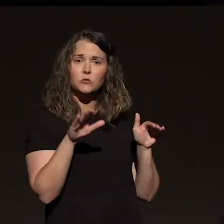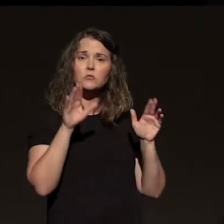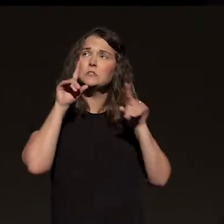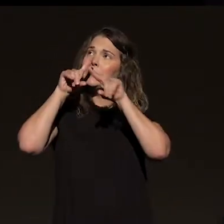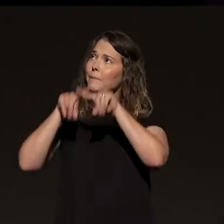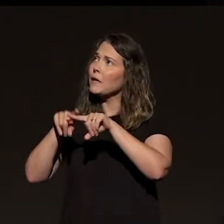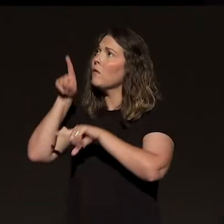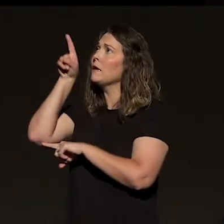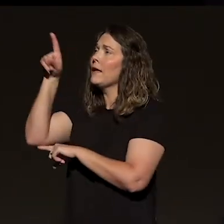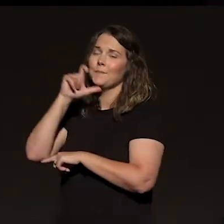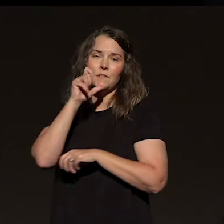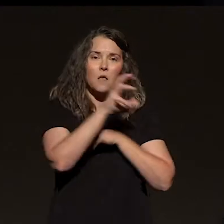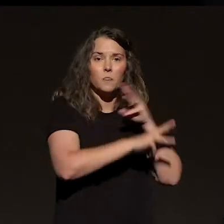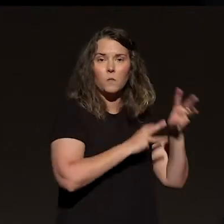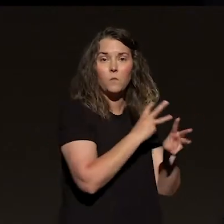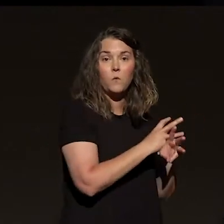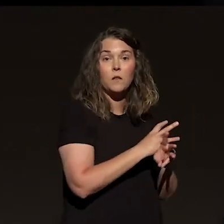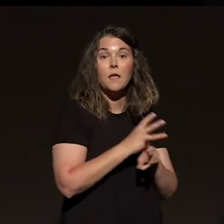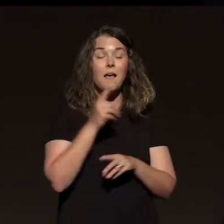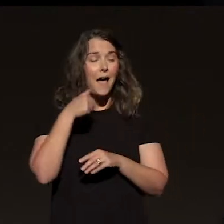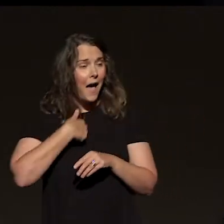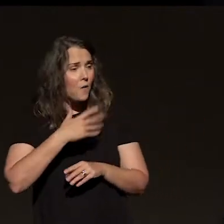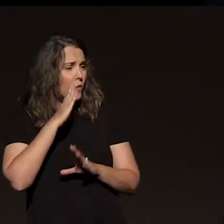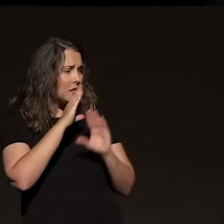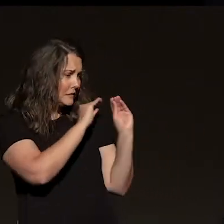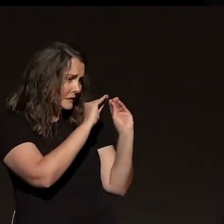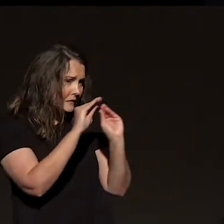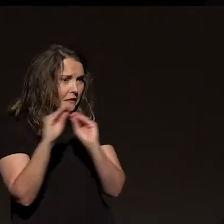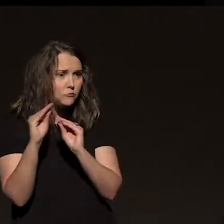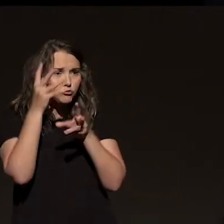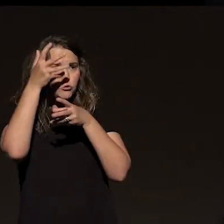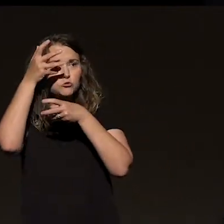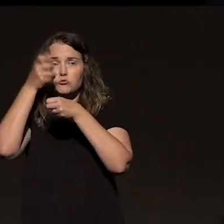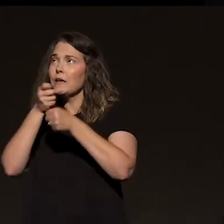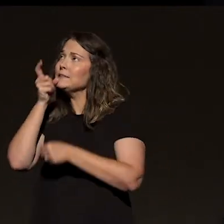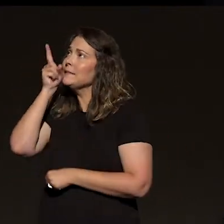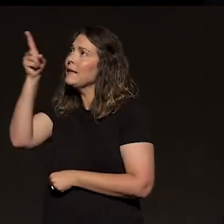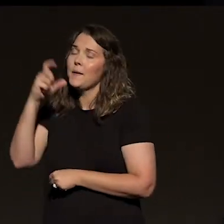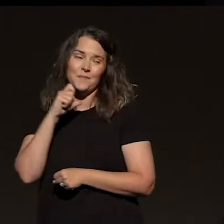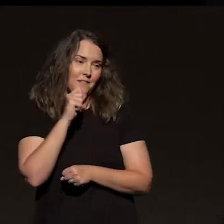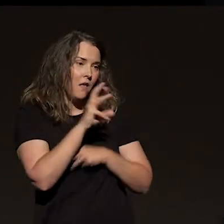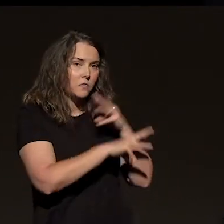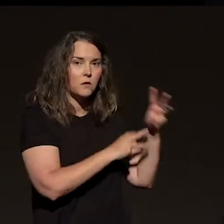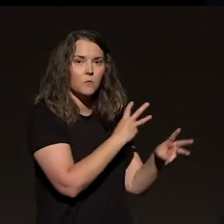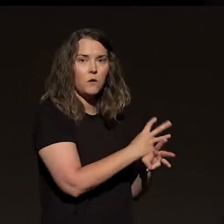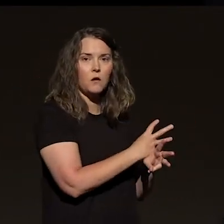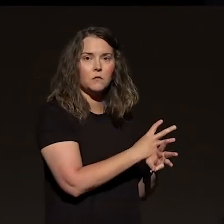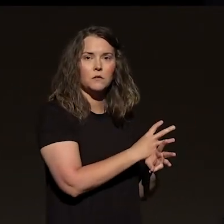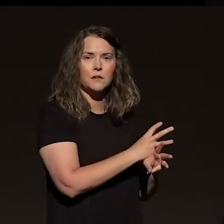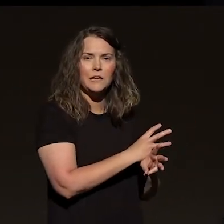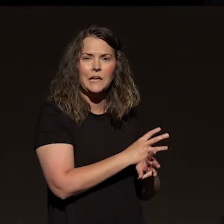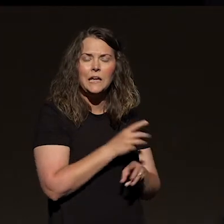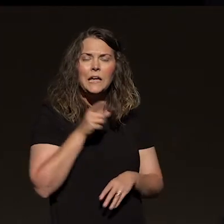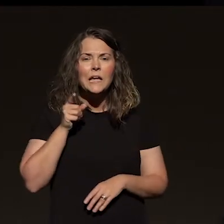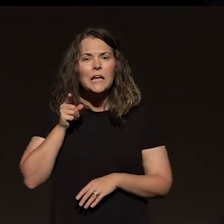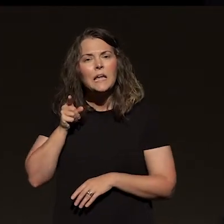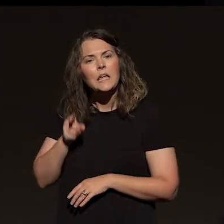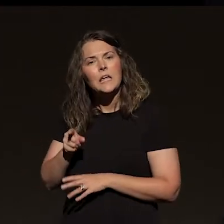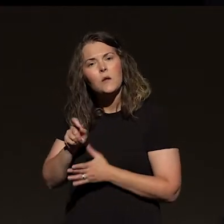the world. I'm going to teach my children to trust me and not their money and their material resources. Can you believe that? He wrote that in